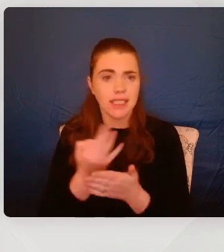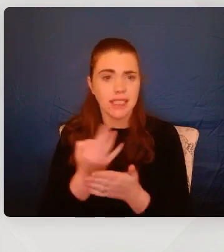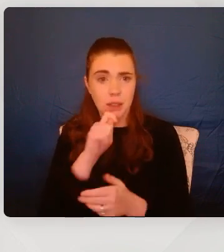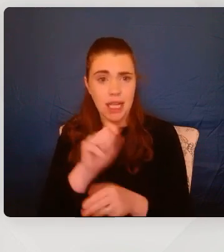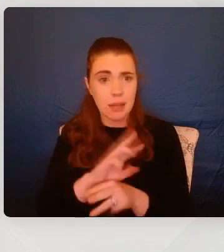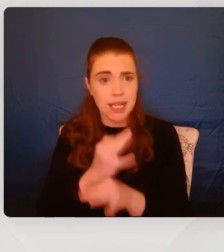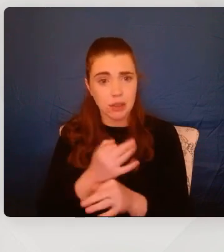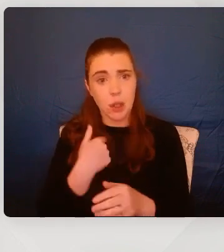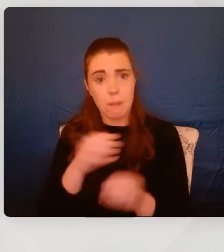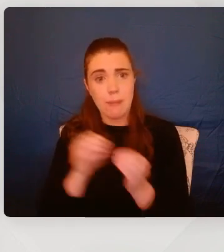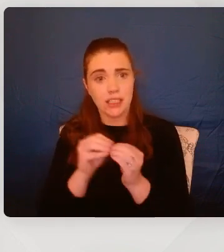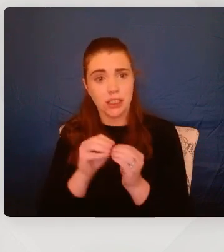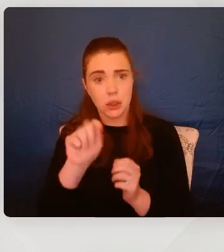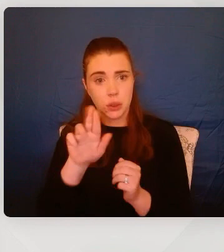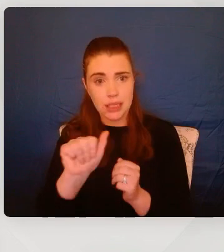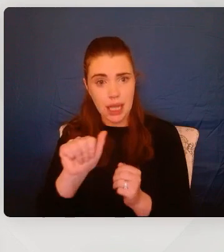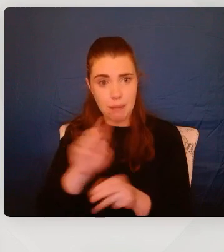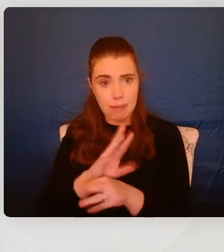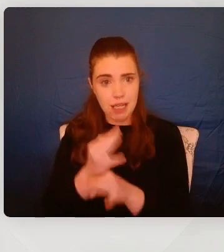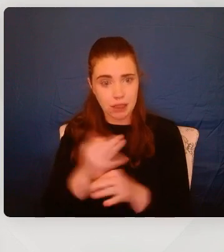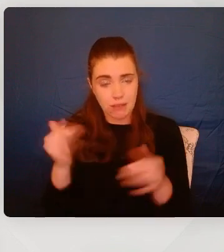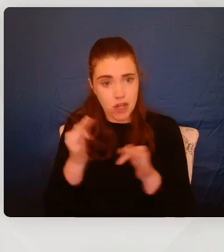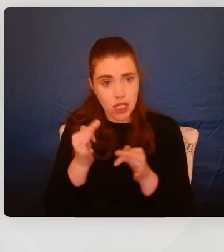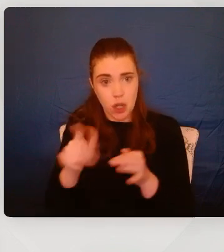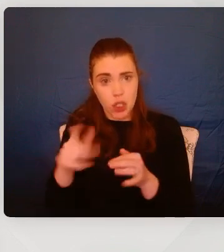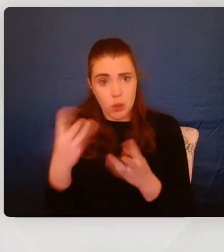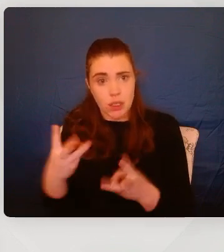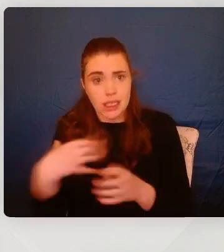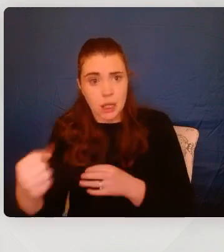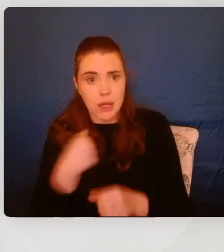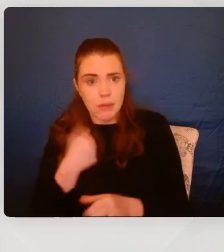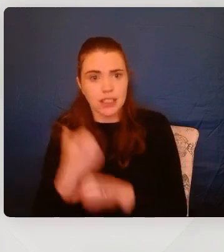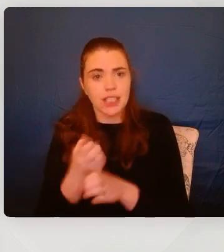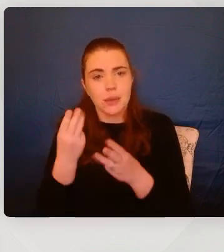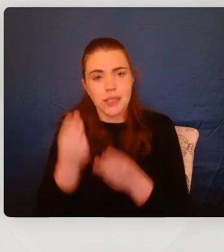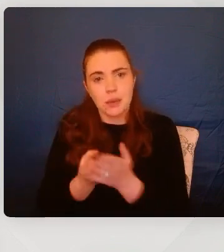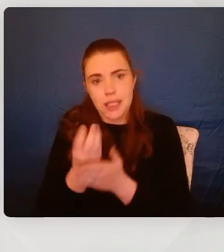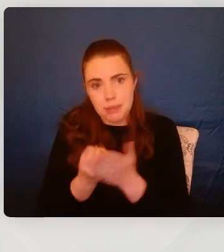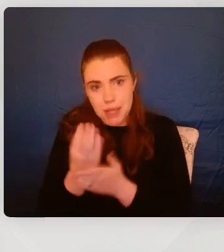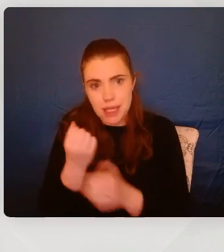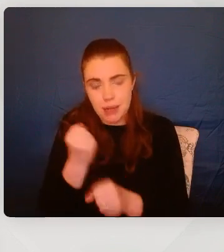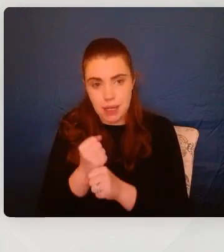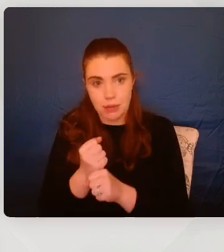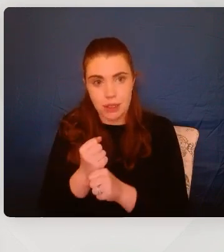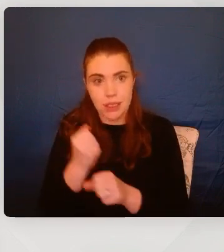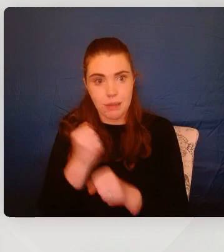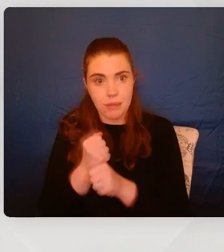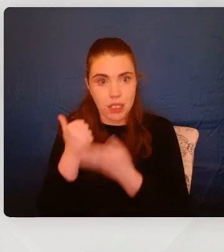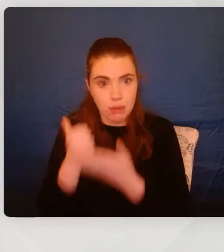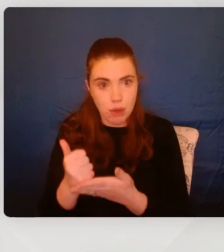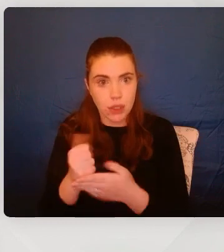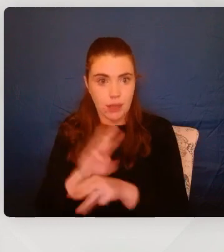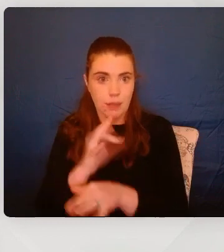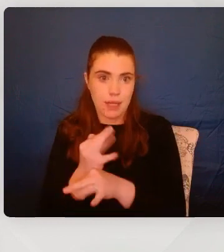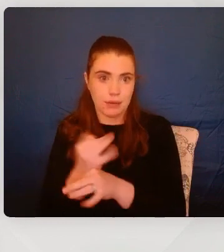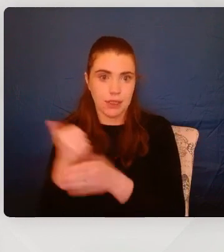thinking that, you know, you want to take my child away from me. And it's really important that we frame that discussion about being a support to the parent so they can support the child